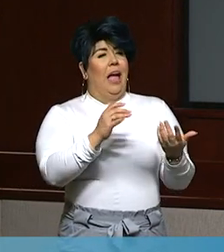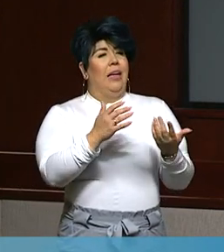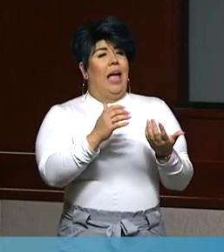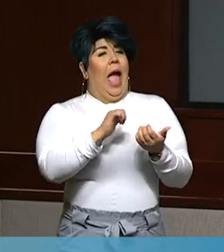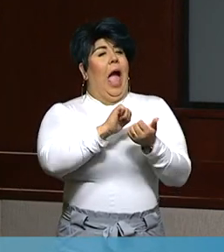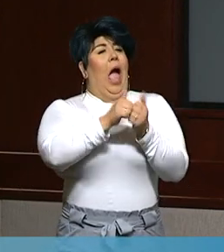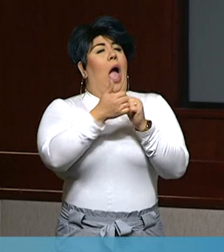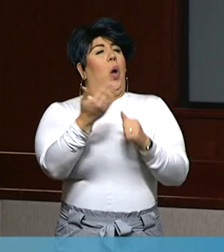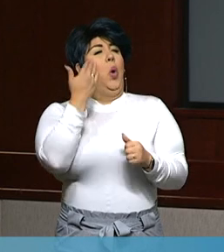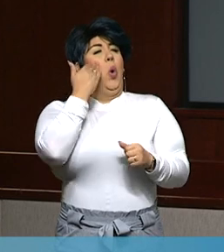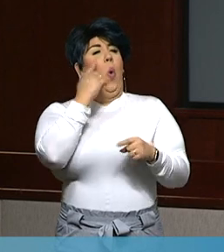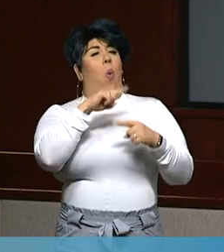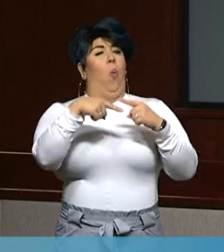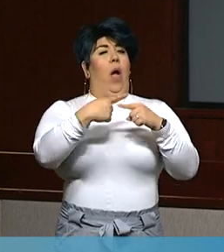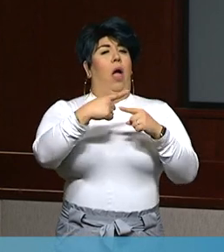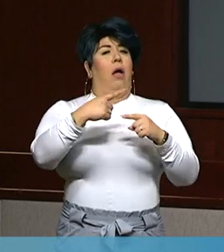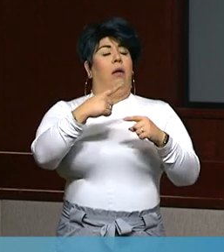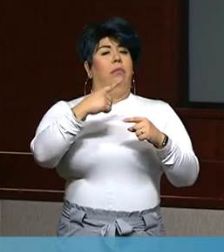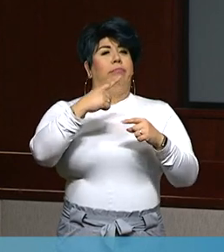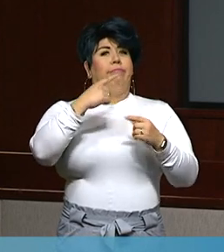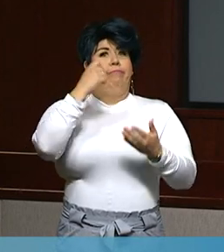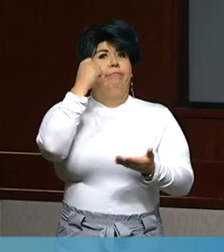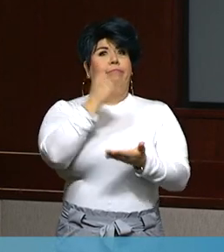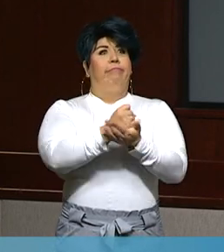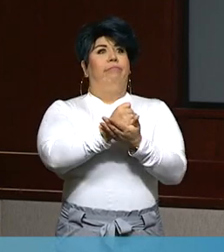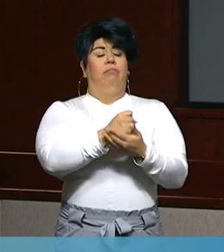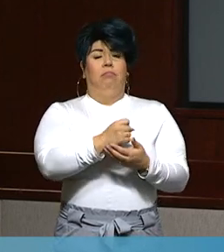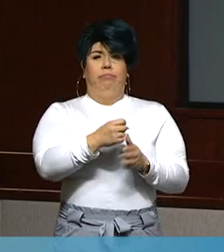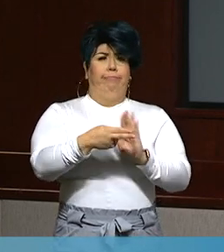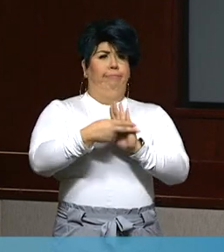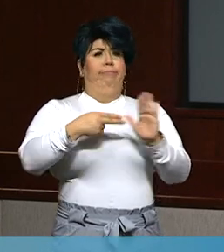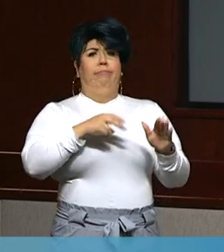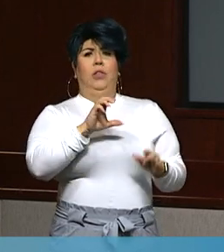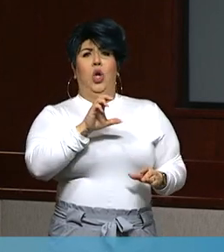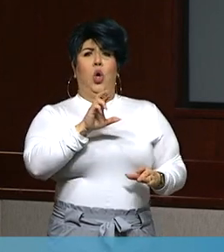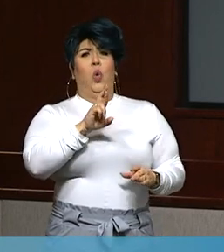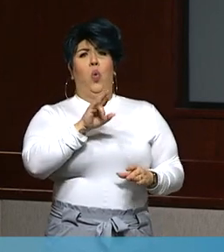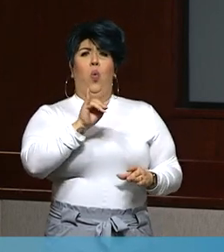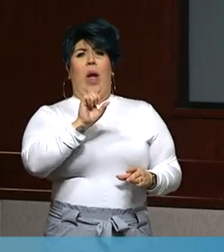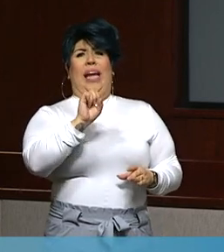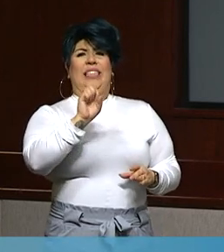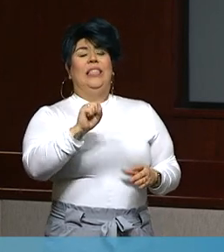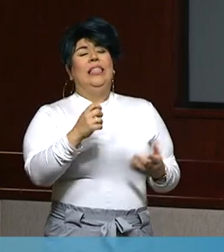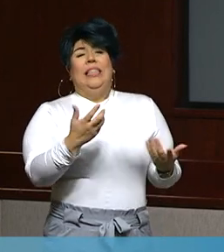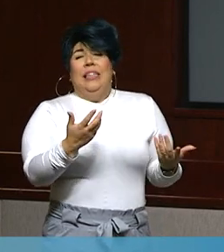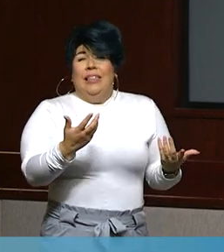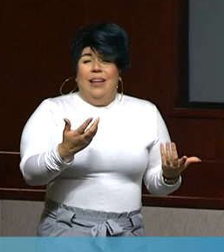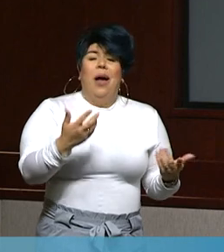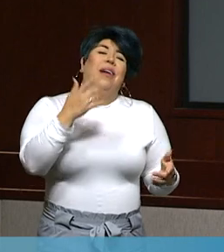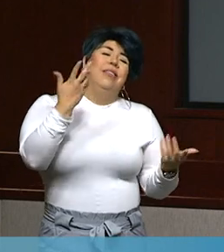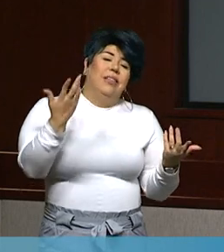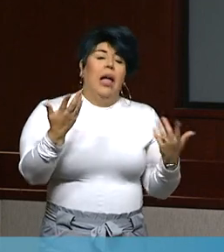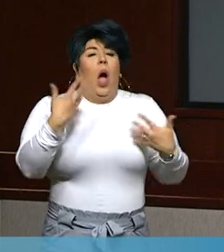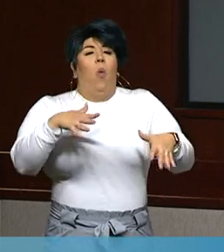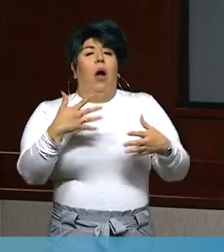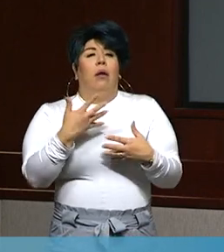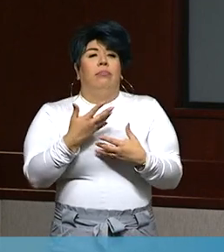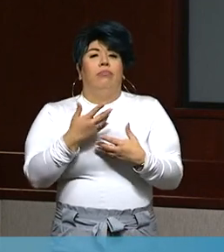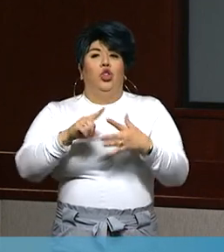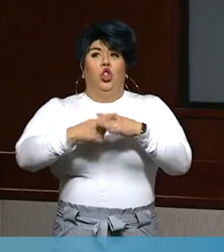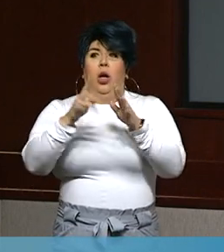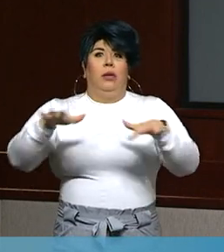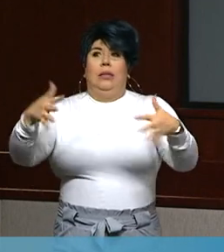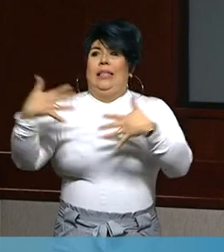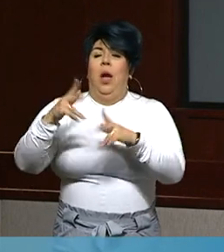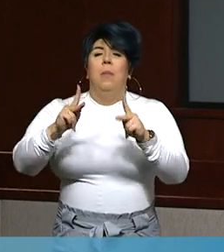you know, fright around all of this. But I think that there are a lot of other parts of the Valley that are saying, you know, really this is getting very